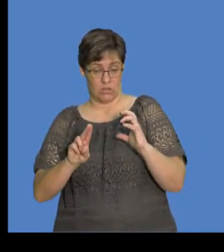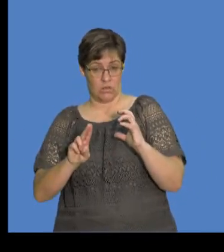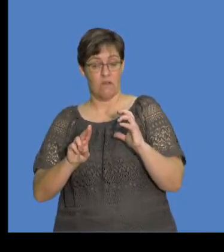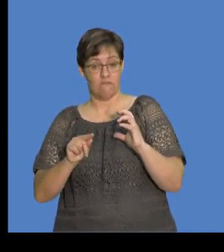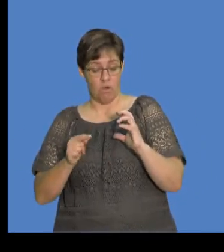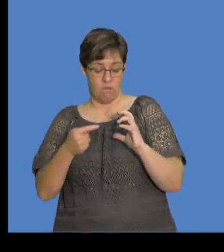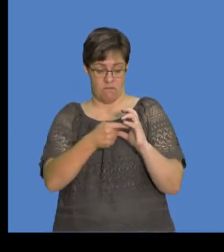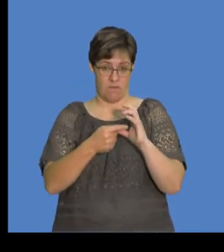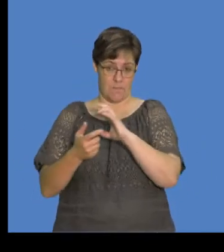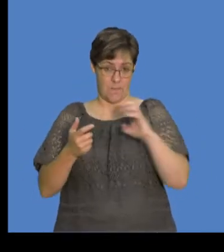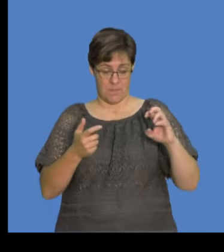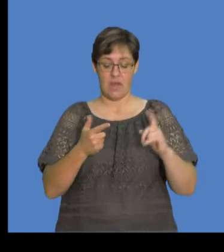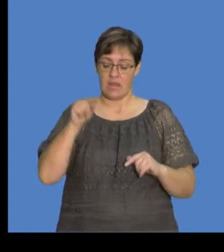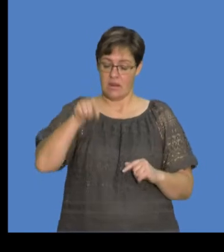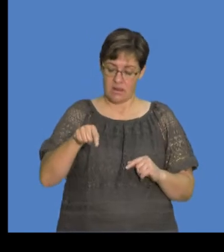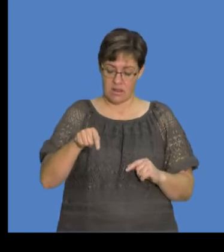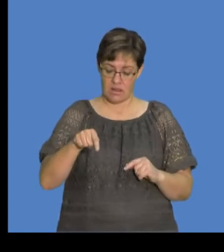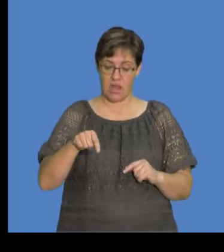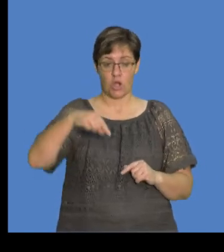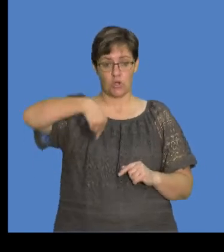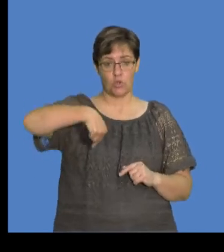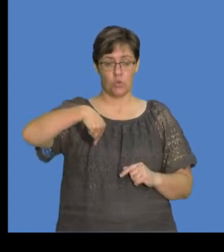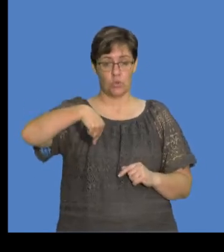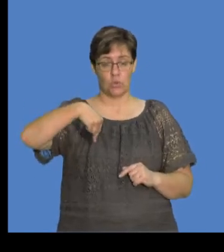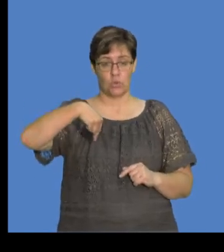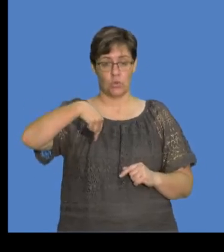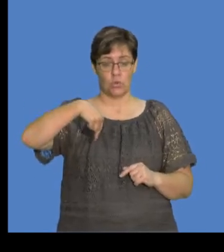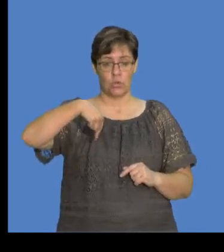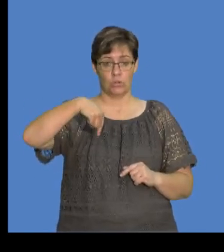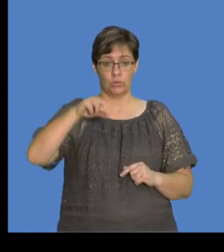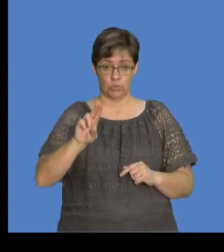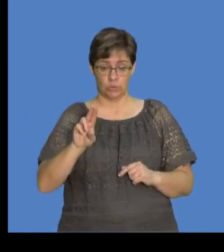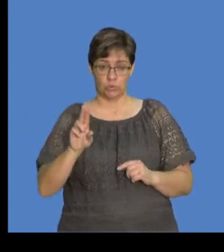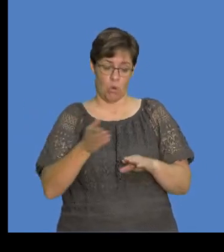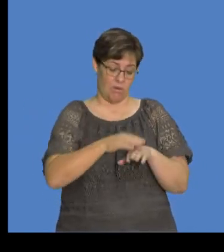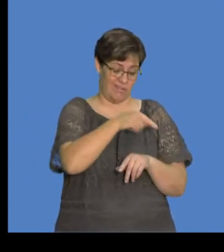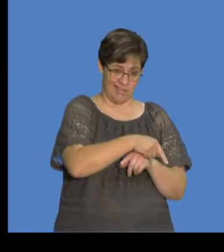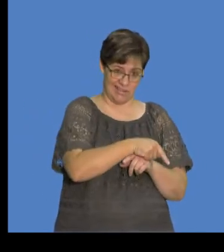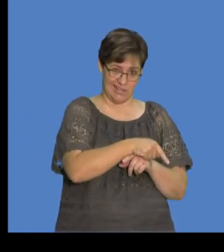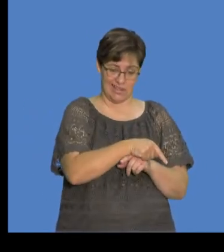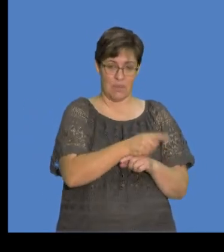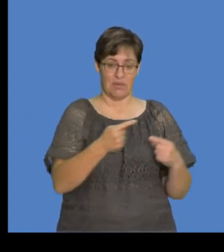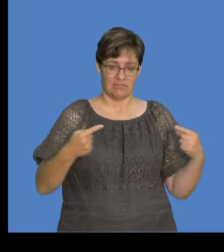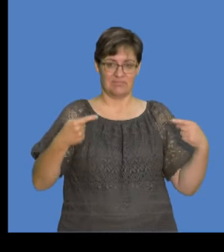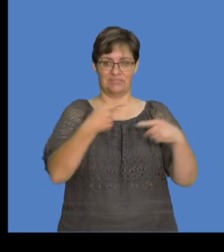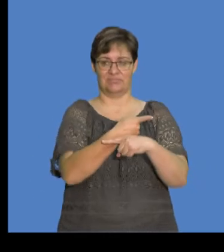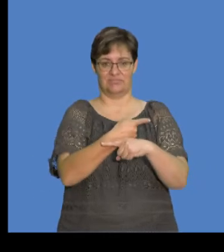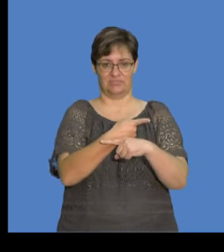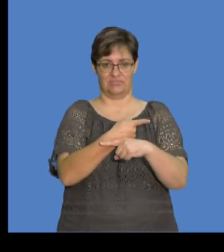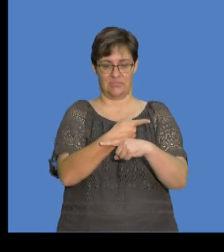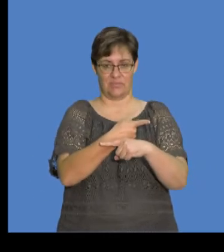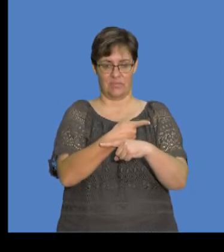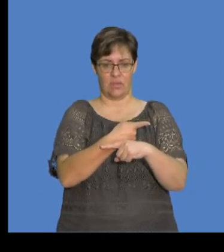there's a force exerted by Q1 on Q2 in the opposite direction. But